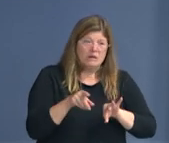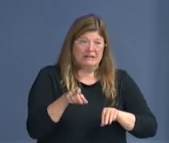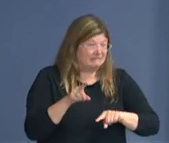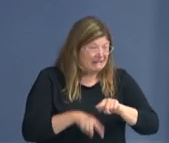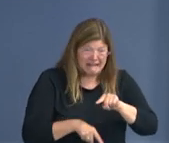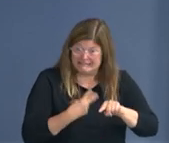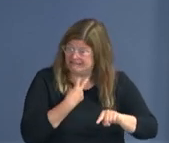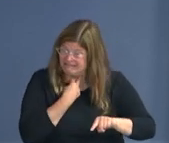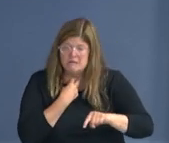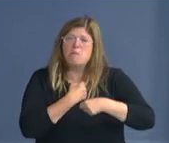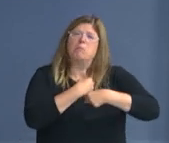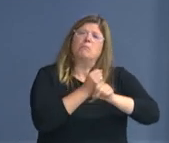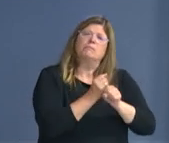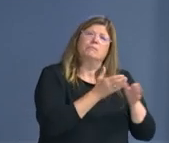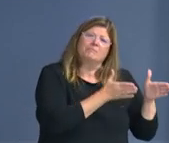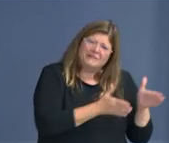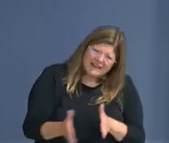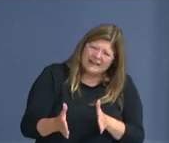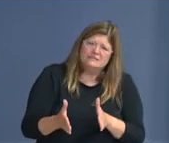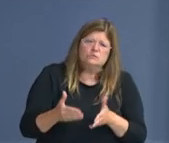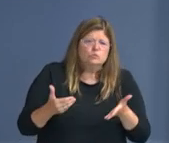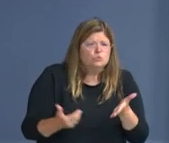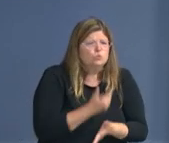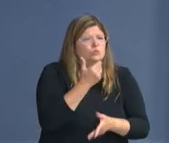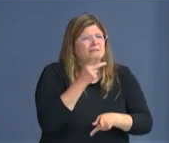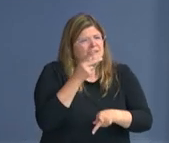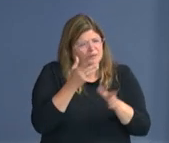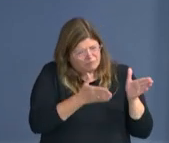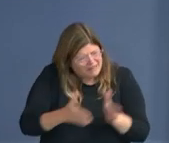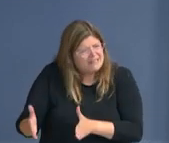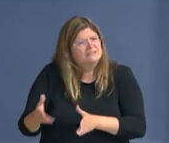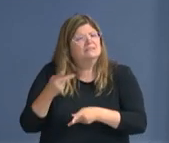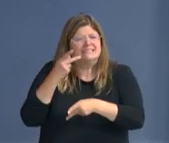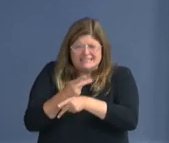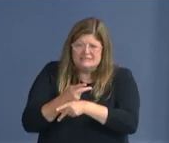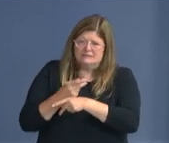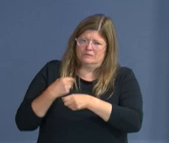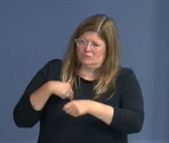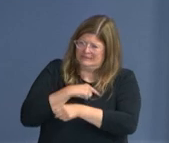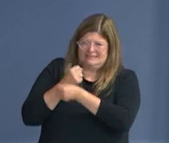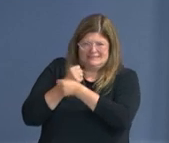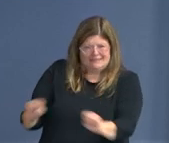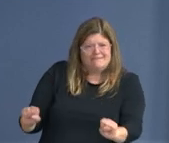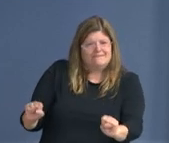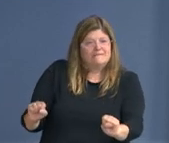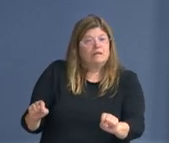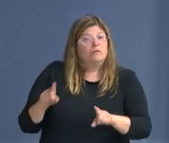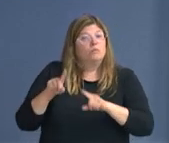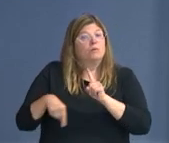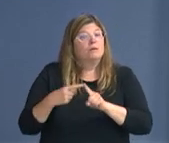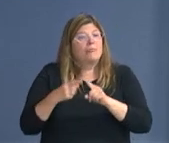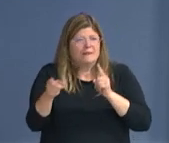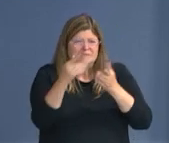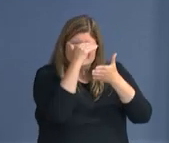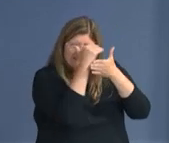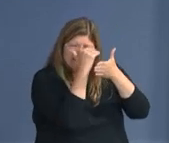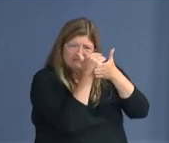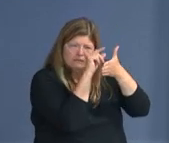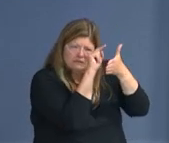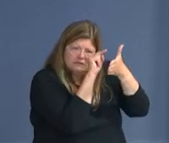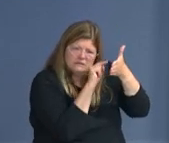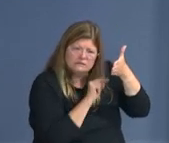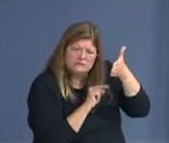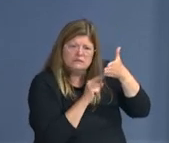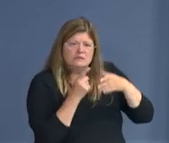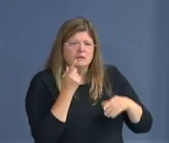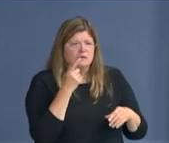yourself safe. So remember, when making your guest list and inviting guests, that you have space to